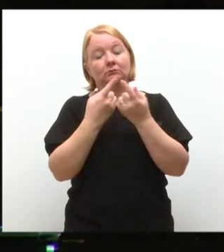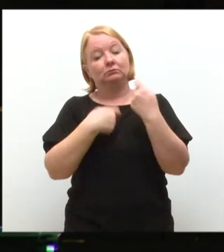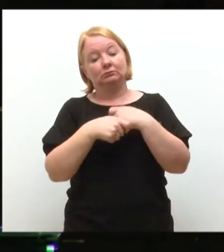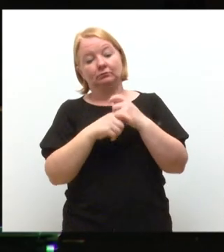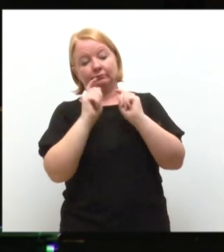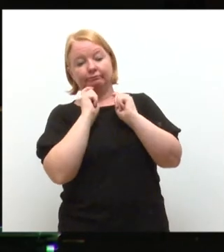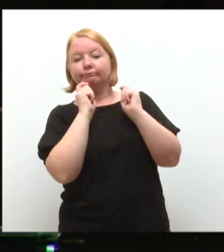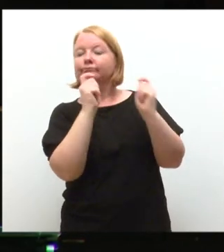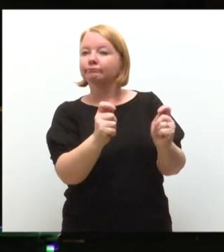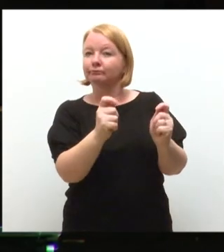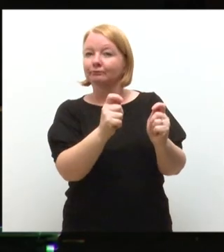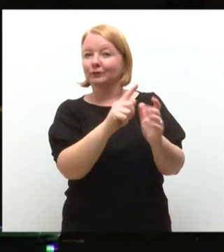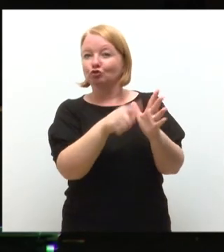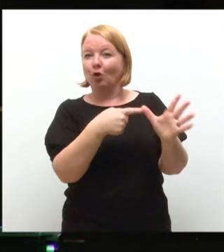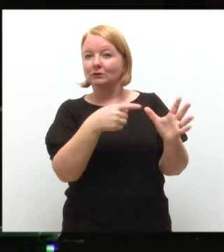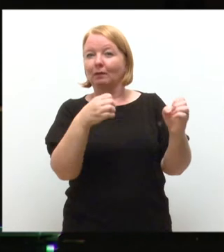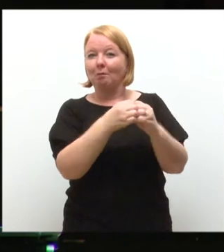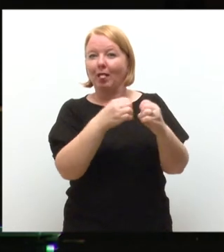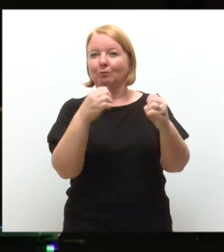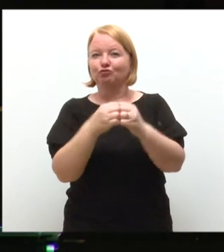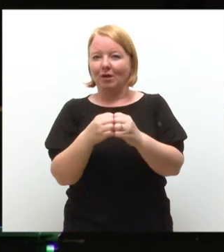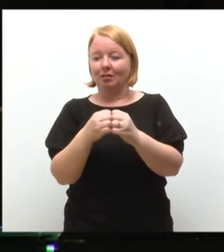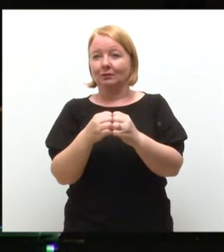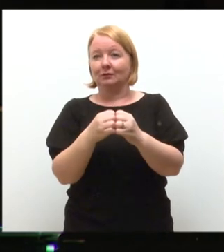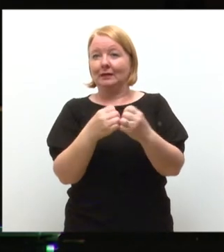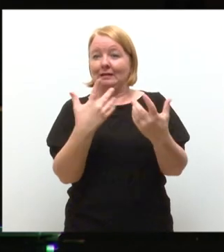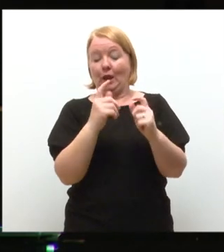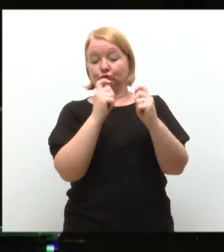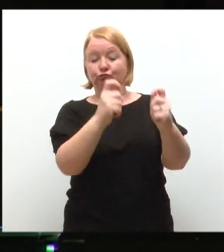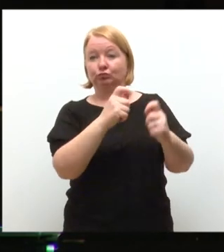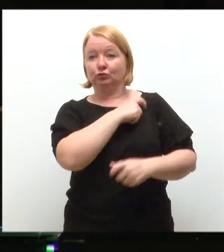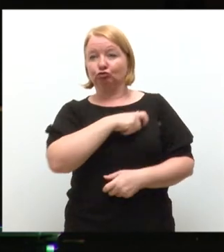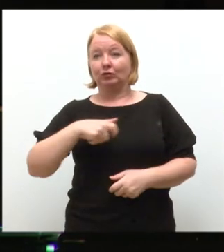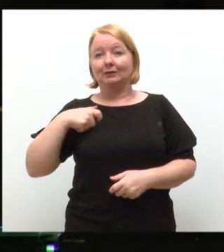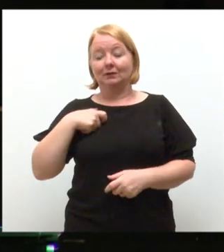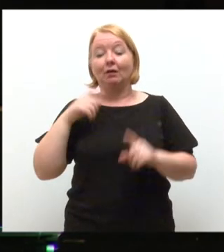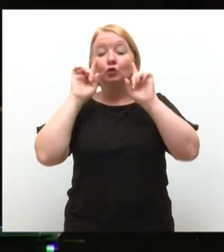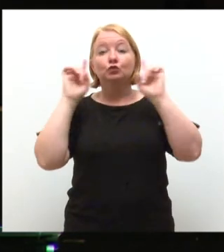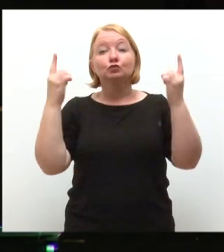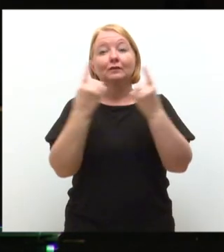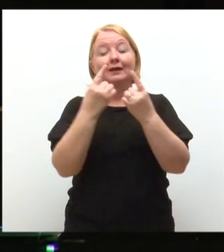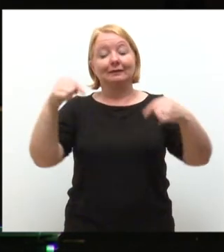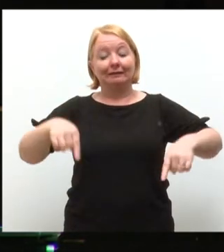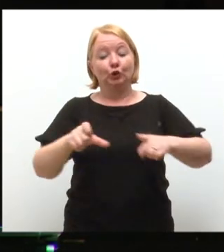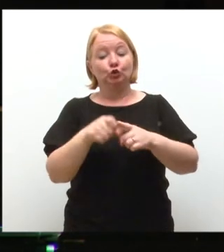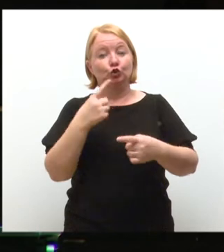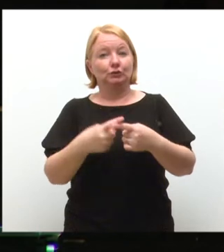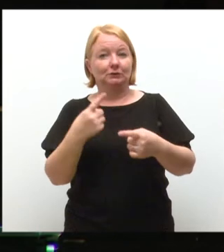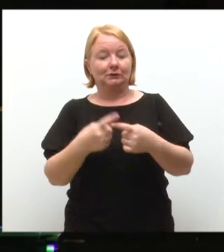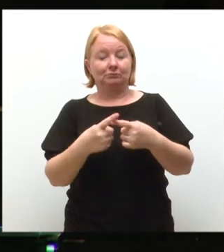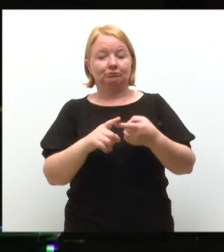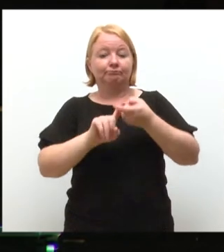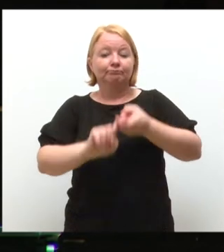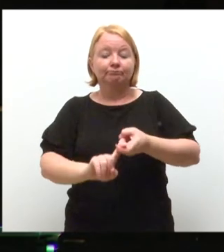install you, Jocelyn Bell Bunnell, as chancellor of the University of Dundee, to hold that office in accordance